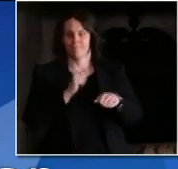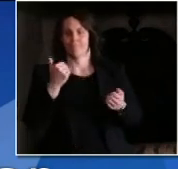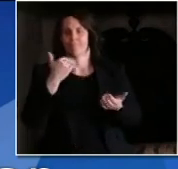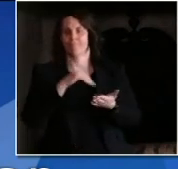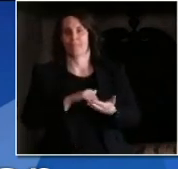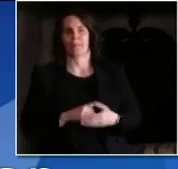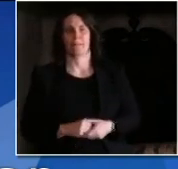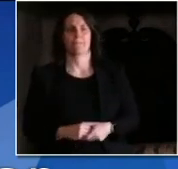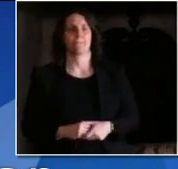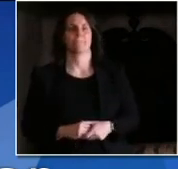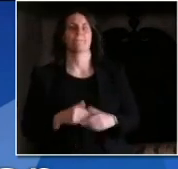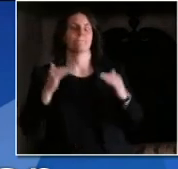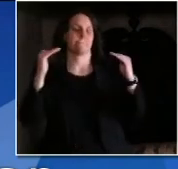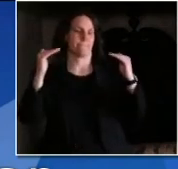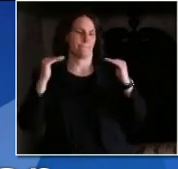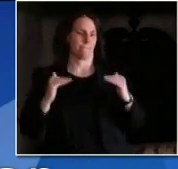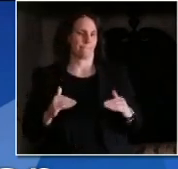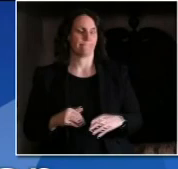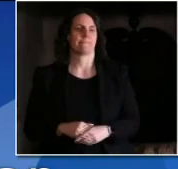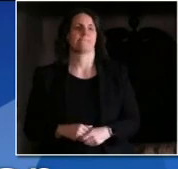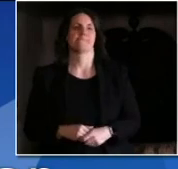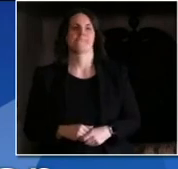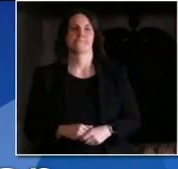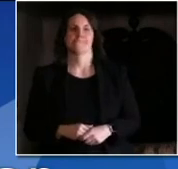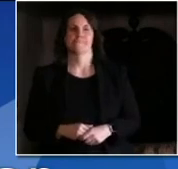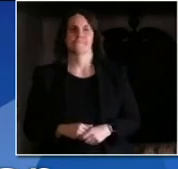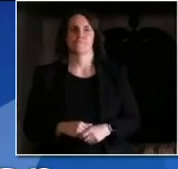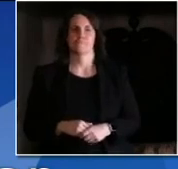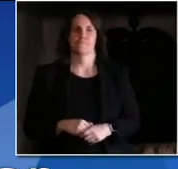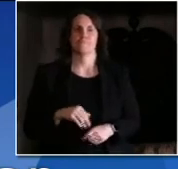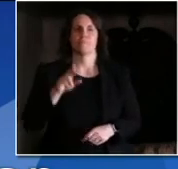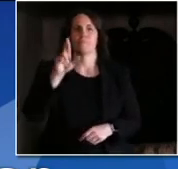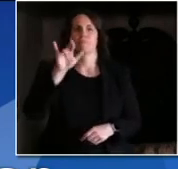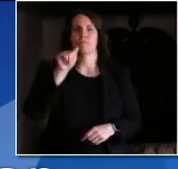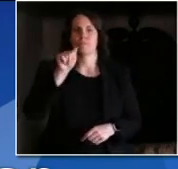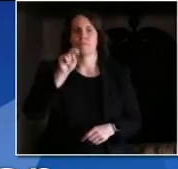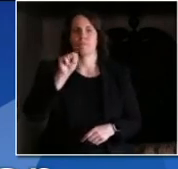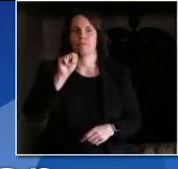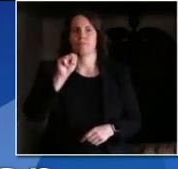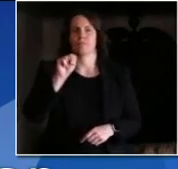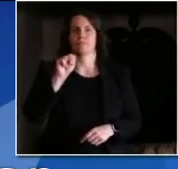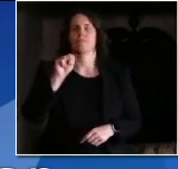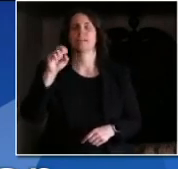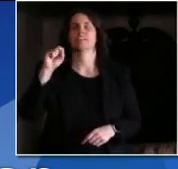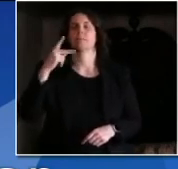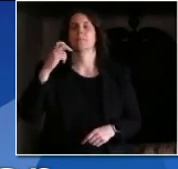Okay, moving on then to Ryan Burke from Spectrum News 1. Ryan?